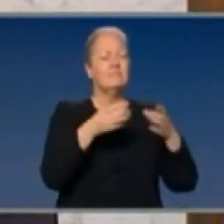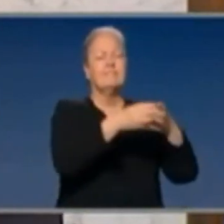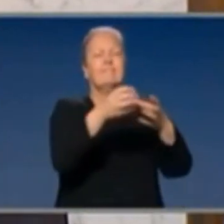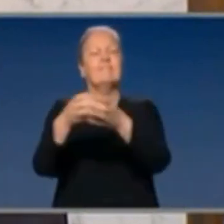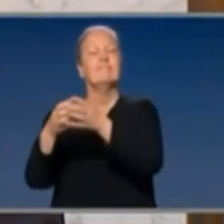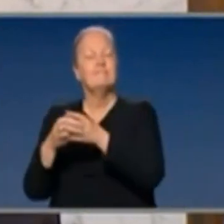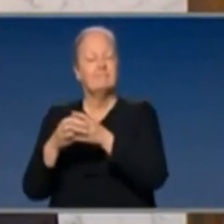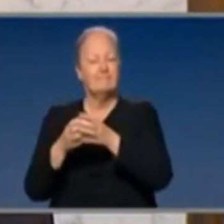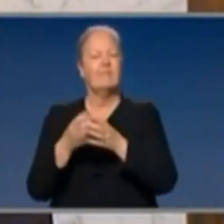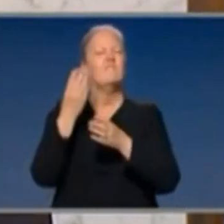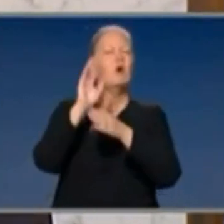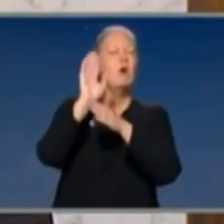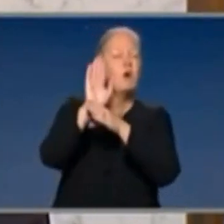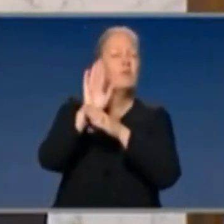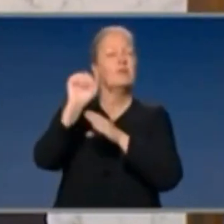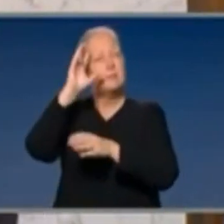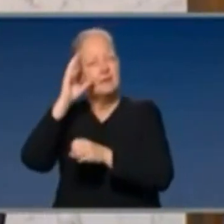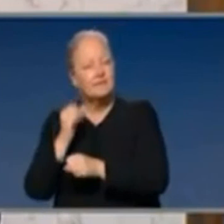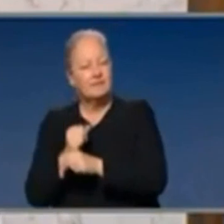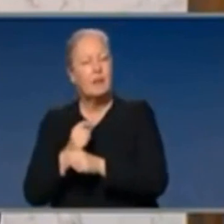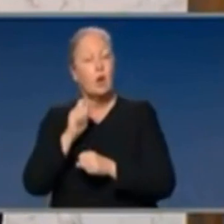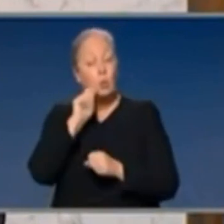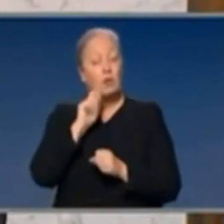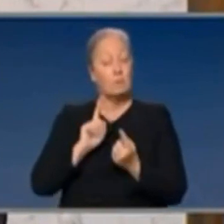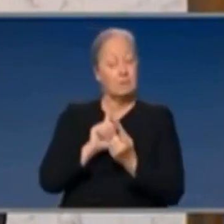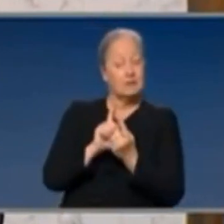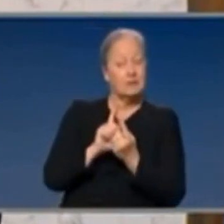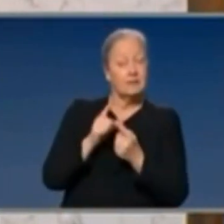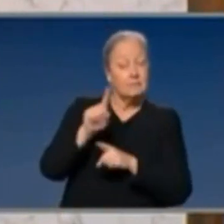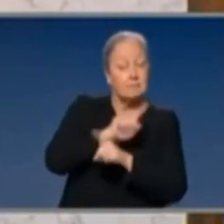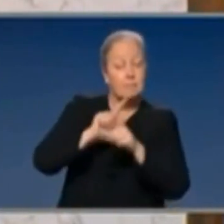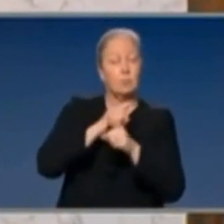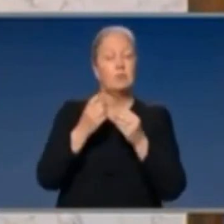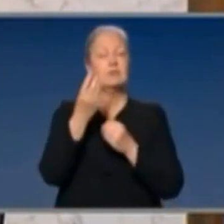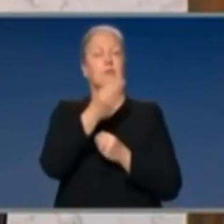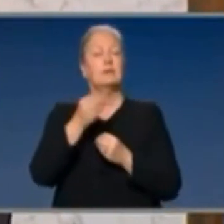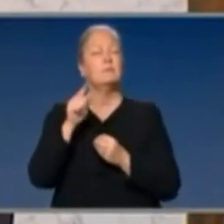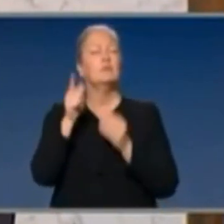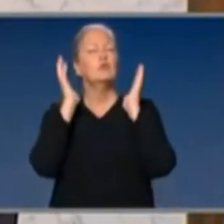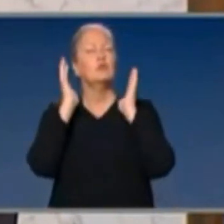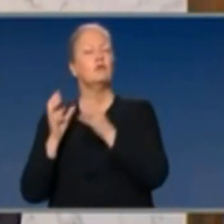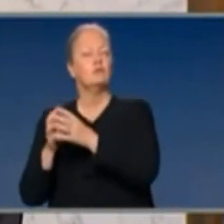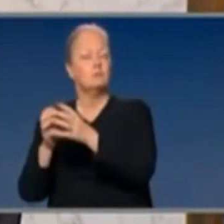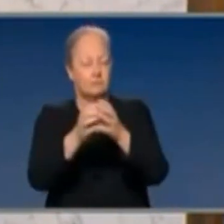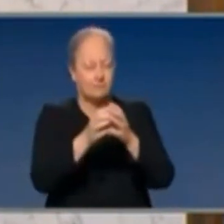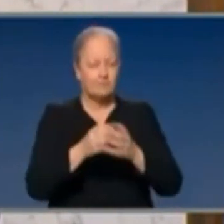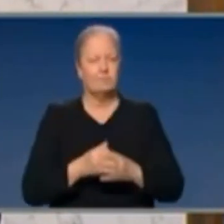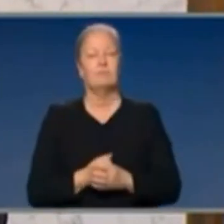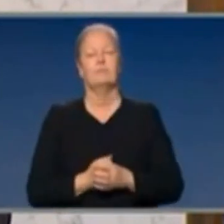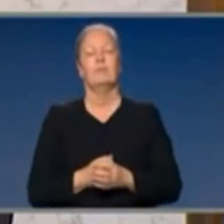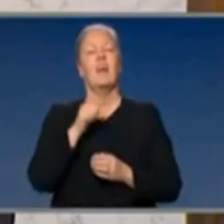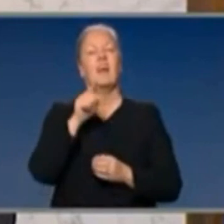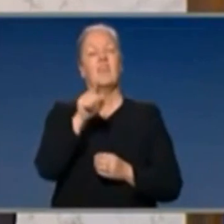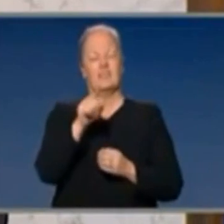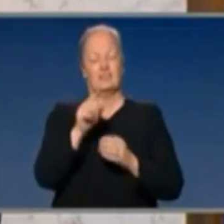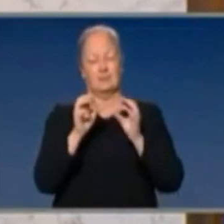also meeting with some of the church leaders this week. But also, the University of Queensland molecular clamp